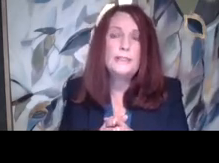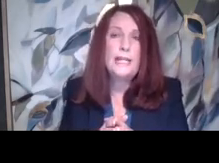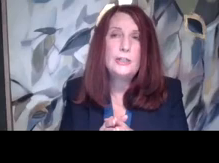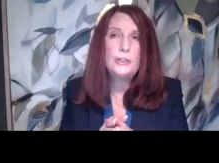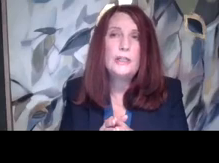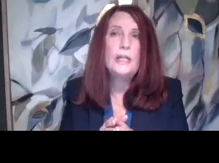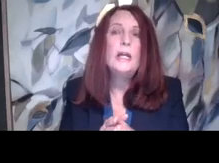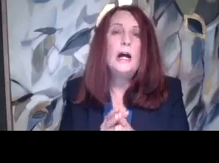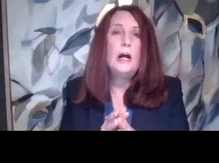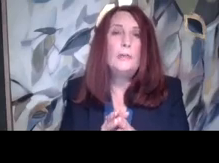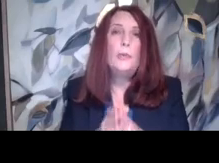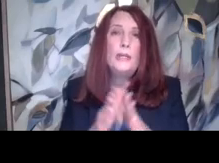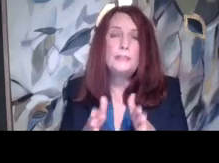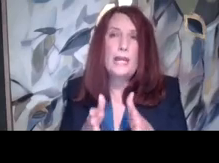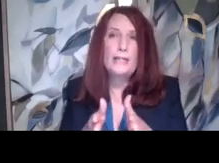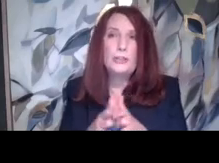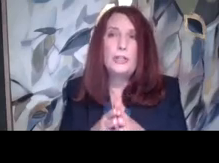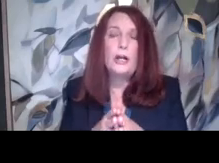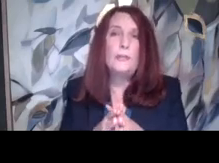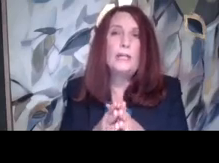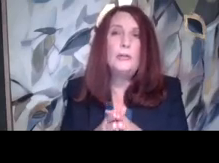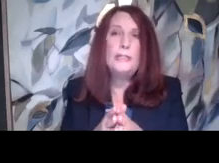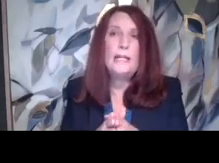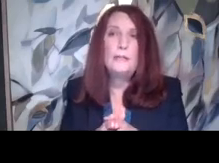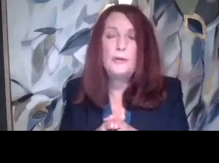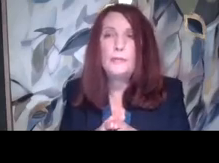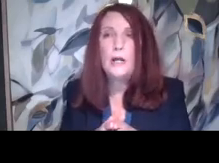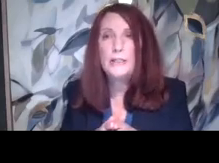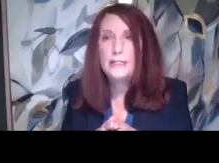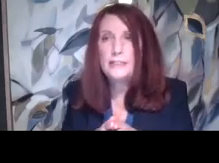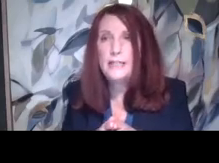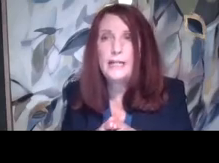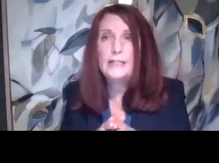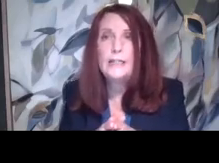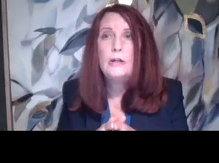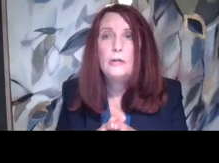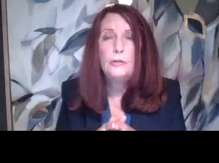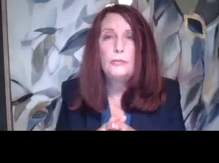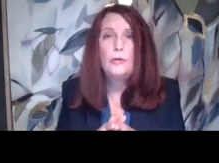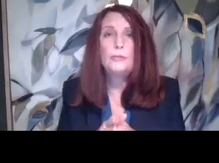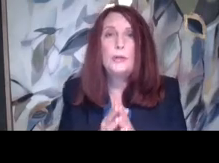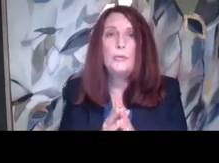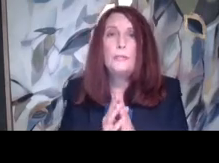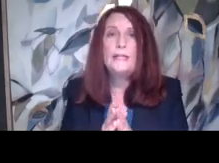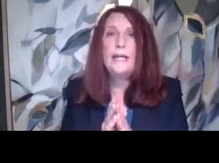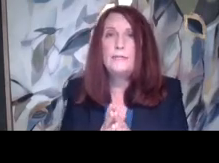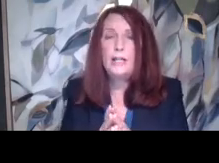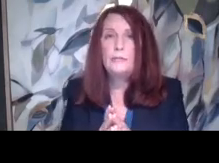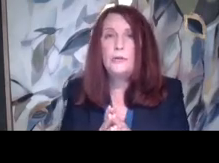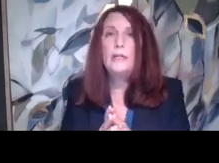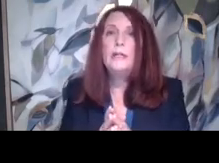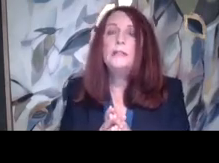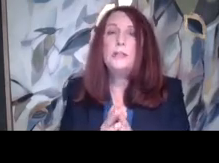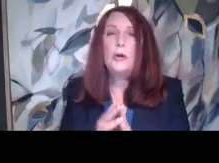presentation with Spanish. And you can get it from contacting Natalie Luna Rose. We will make that